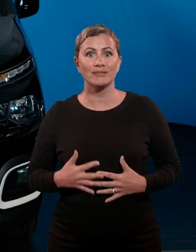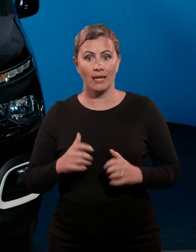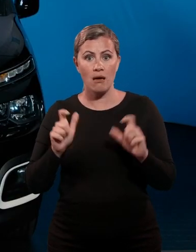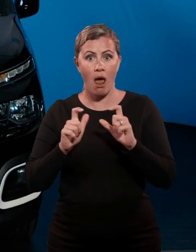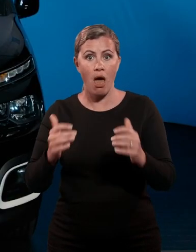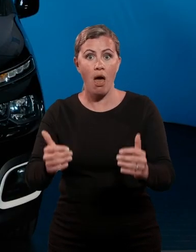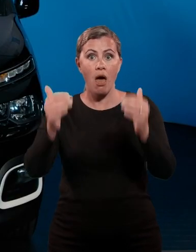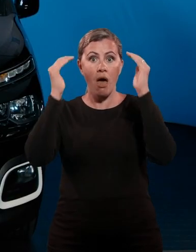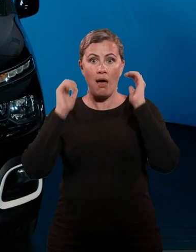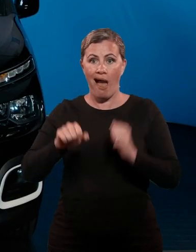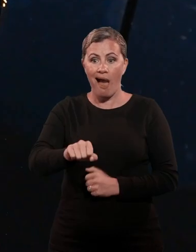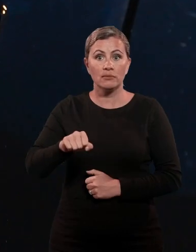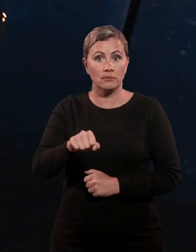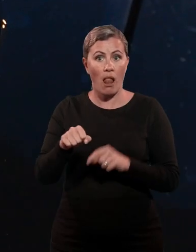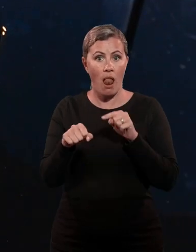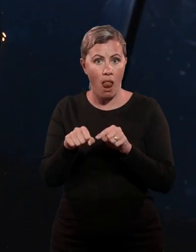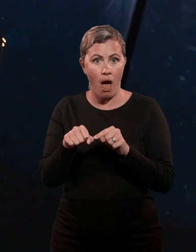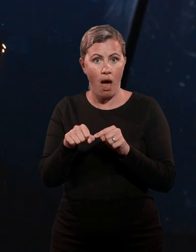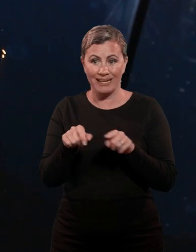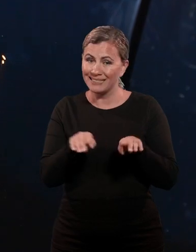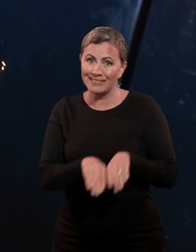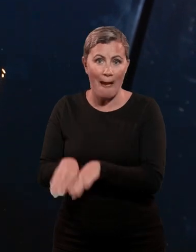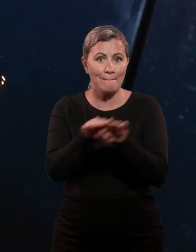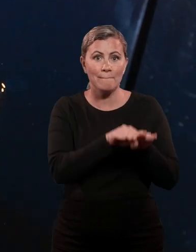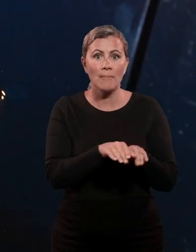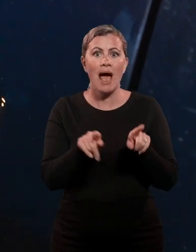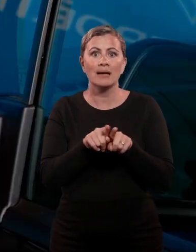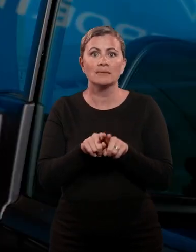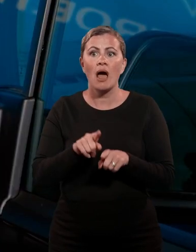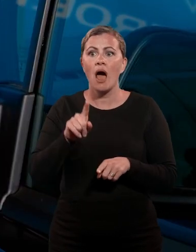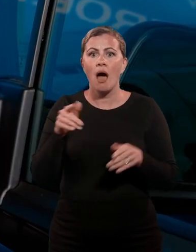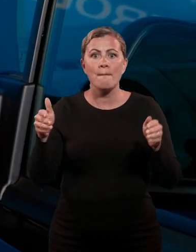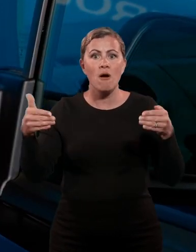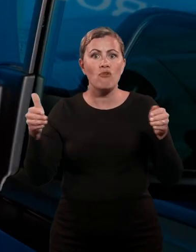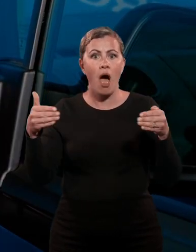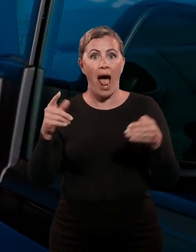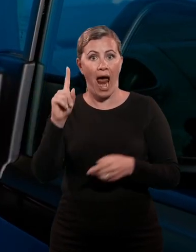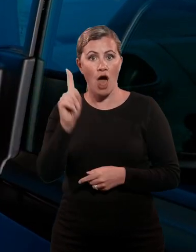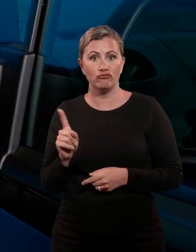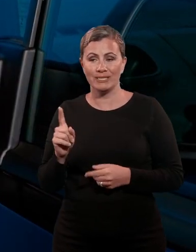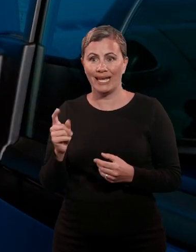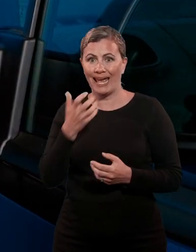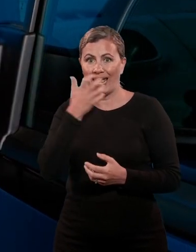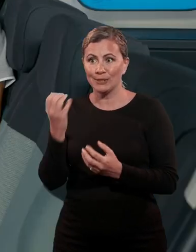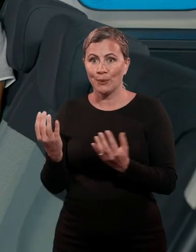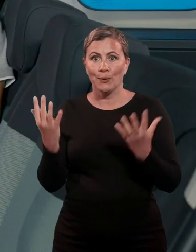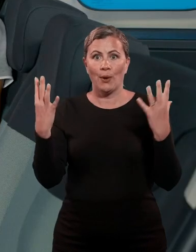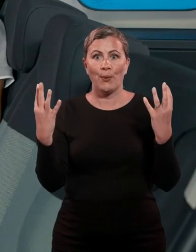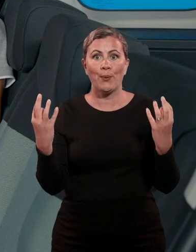touches. Body coloured door handles come as standard on all models, as do electric heated door mirrors.